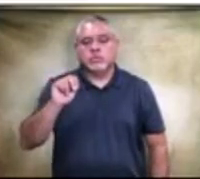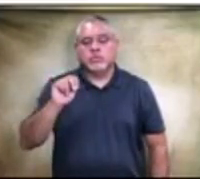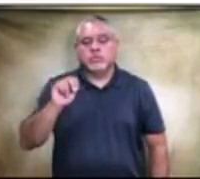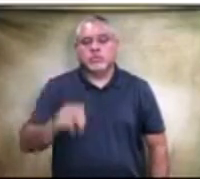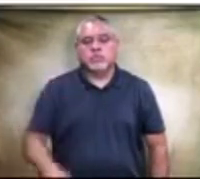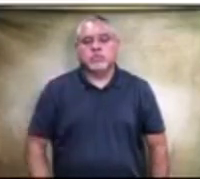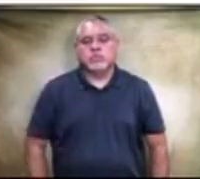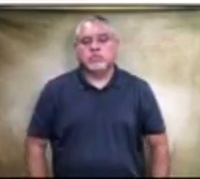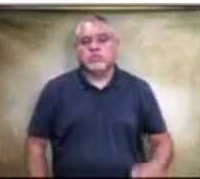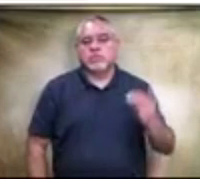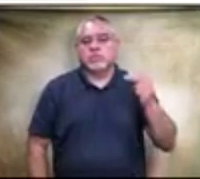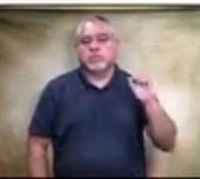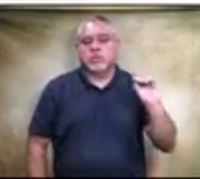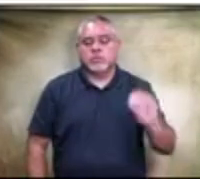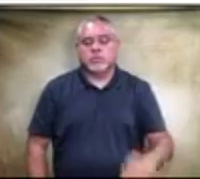No.